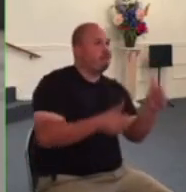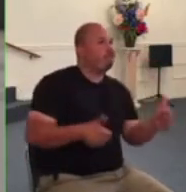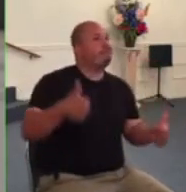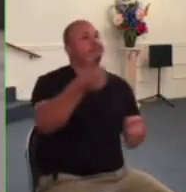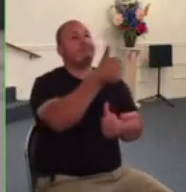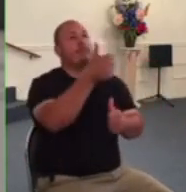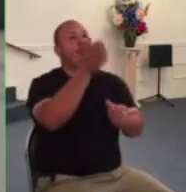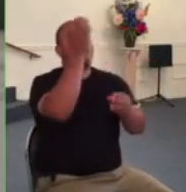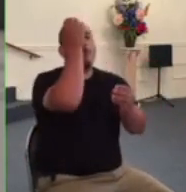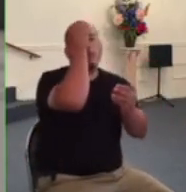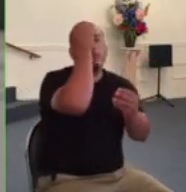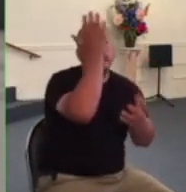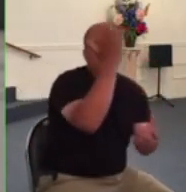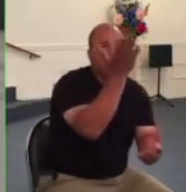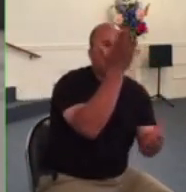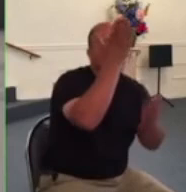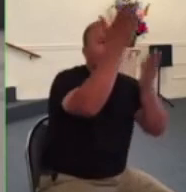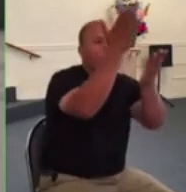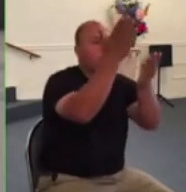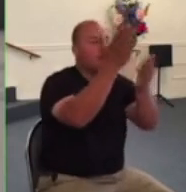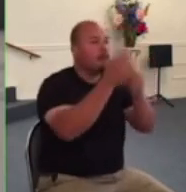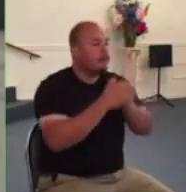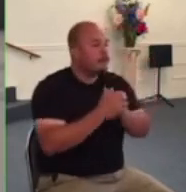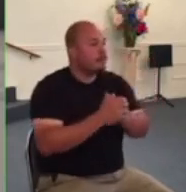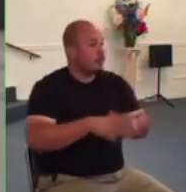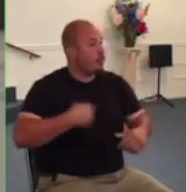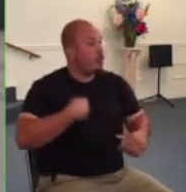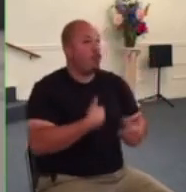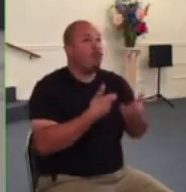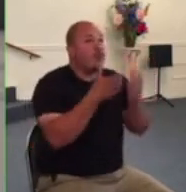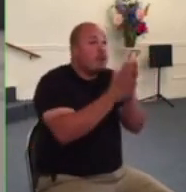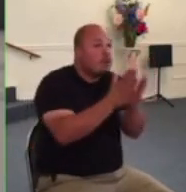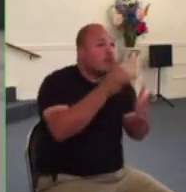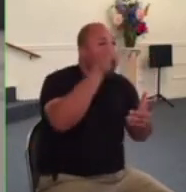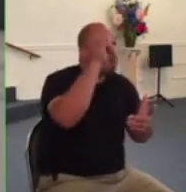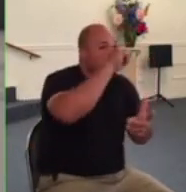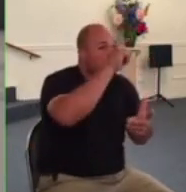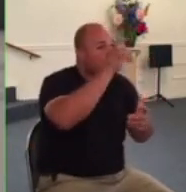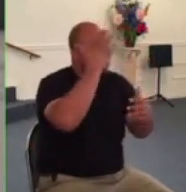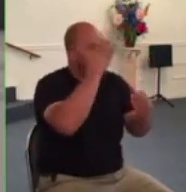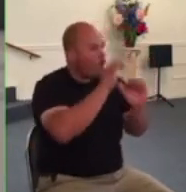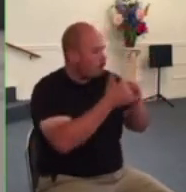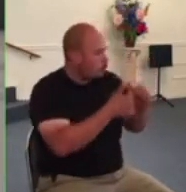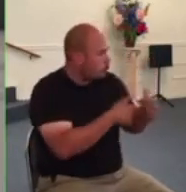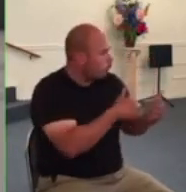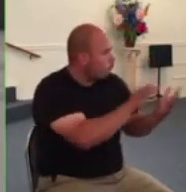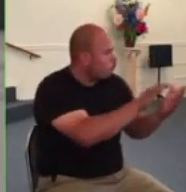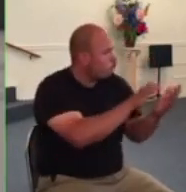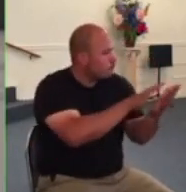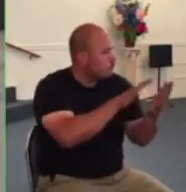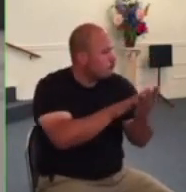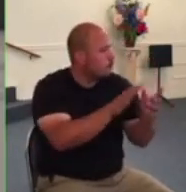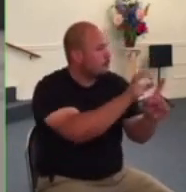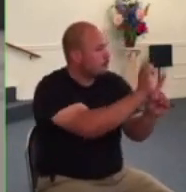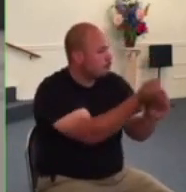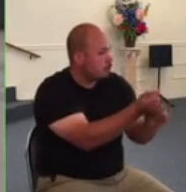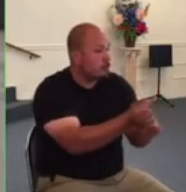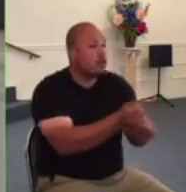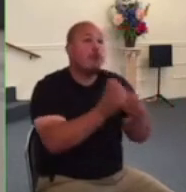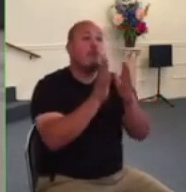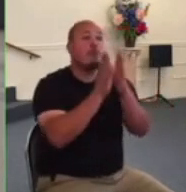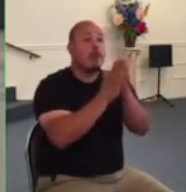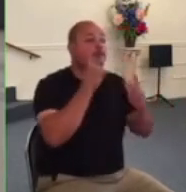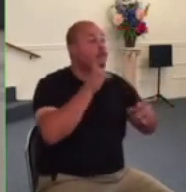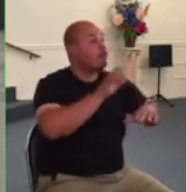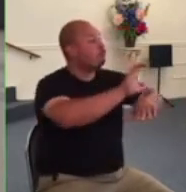obey you faithfully that we ask you for wisdom in regard to these things lord bless your churches in this city and across the world